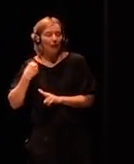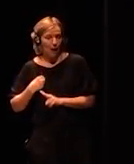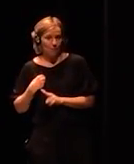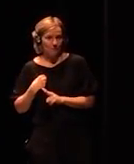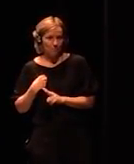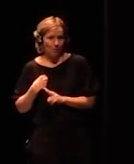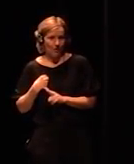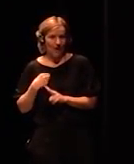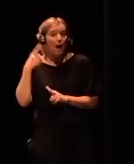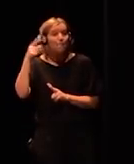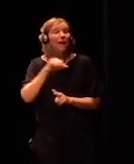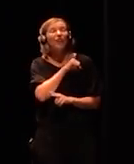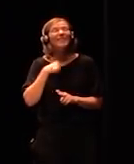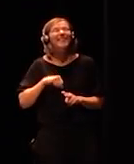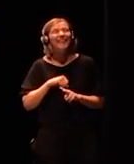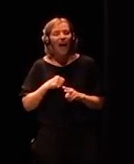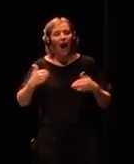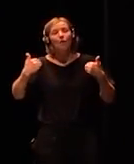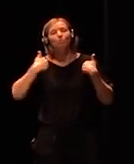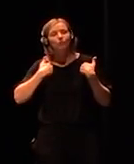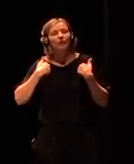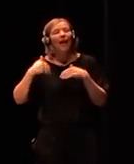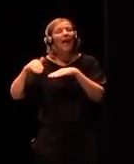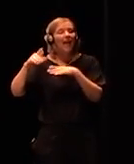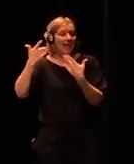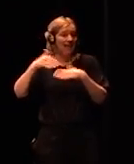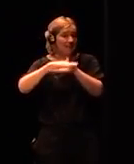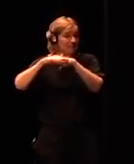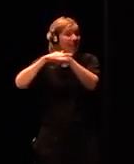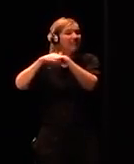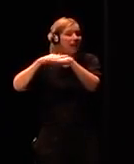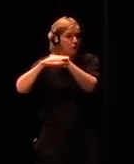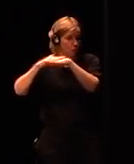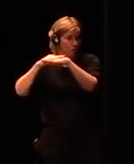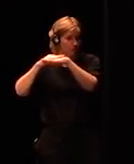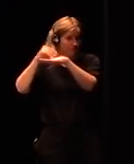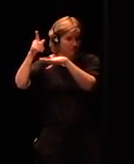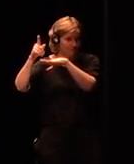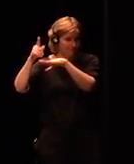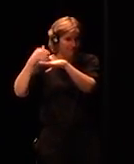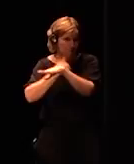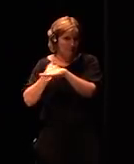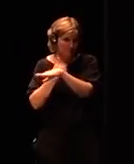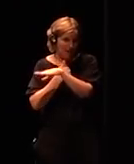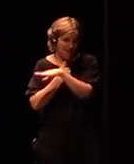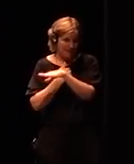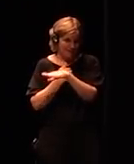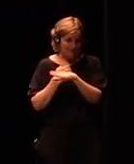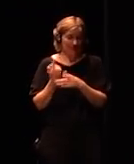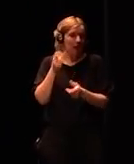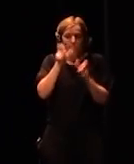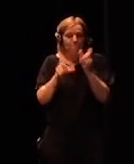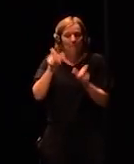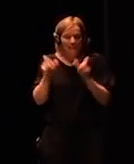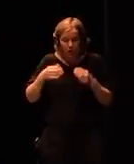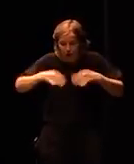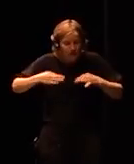the private companies. So, we in Europe have a really, we have to have a good position on this issue that we are interested in having